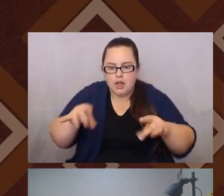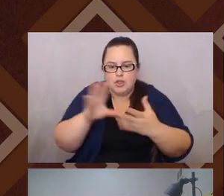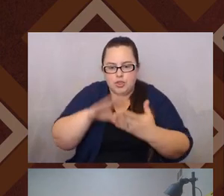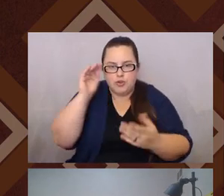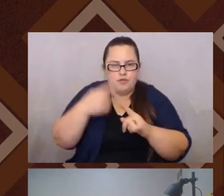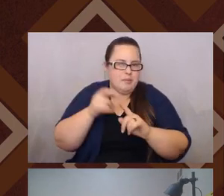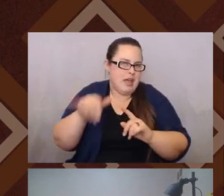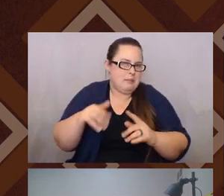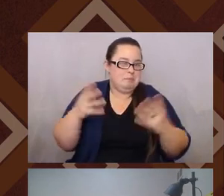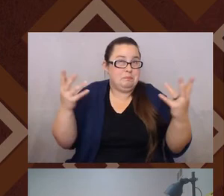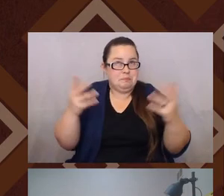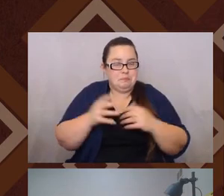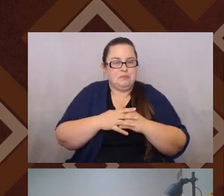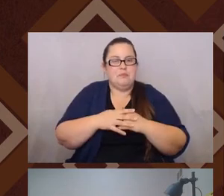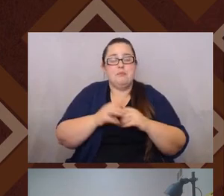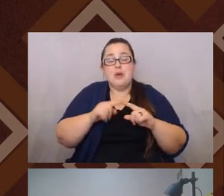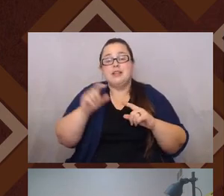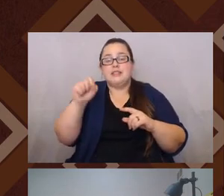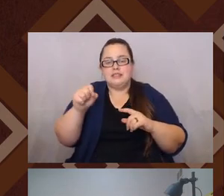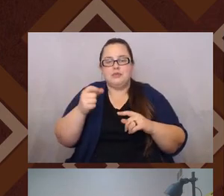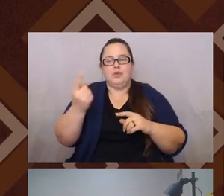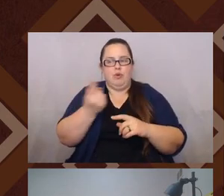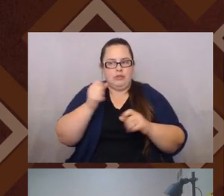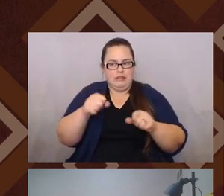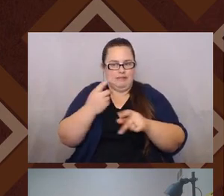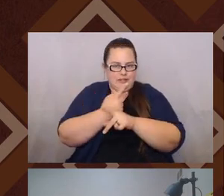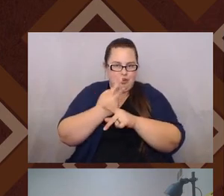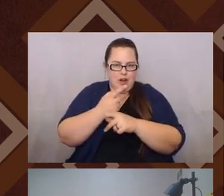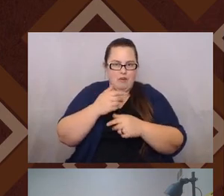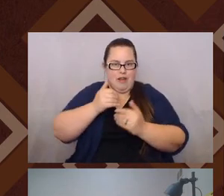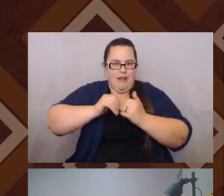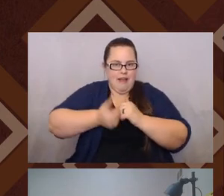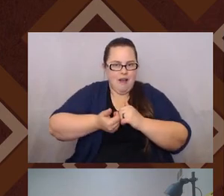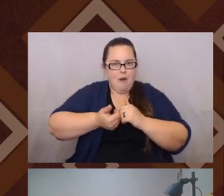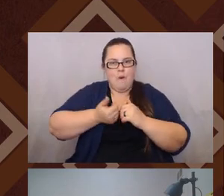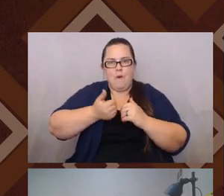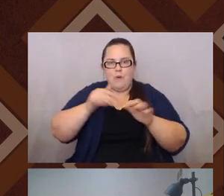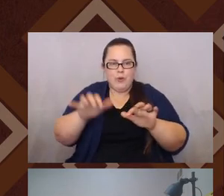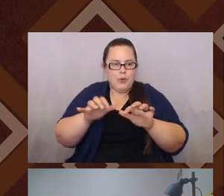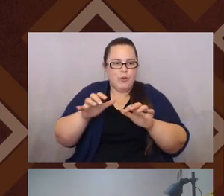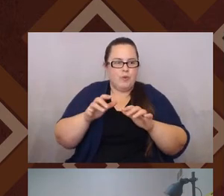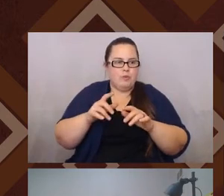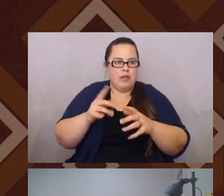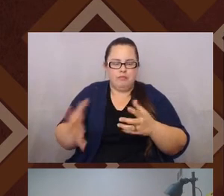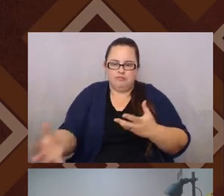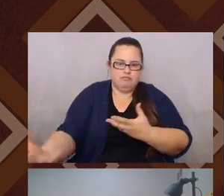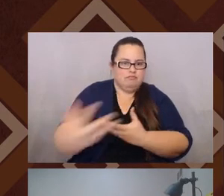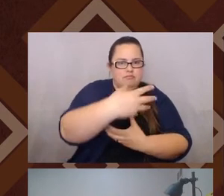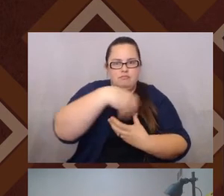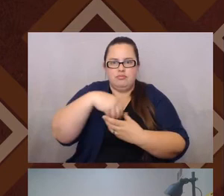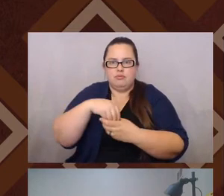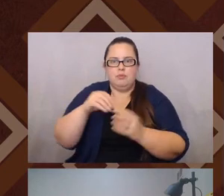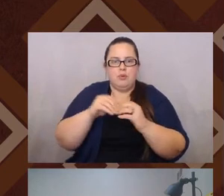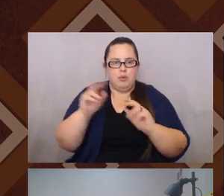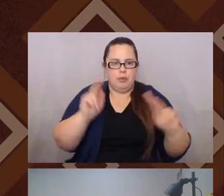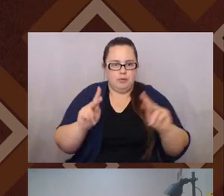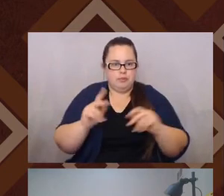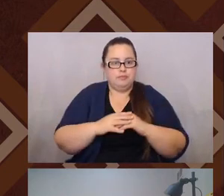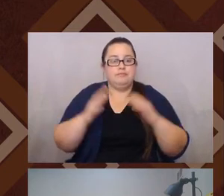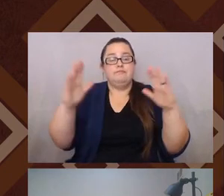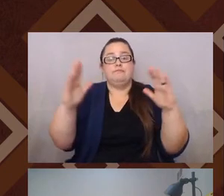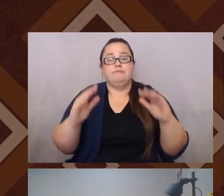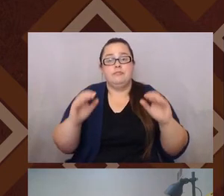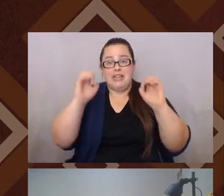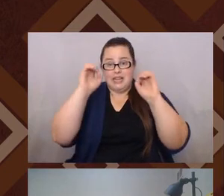Um, but yes, we can always figure out ways to do it. then ways that include more folks. Right. education is another